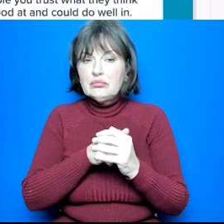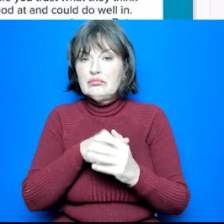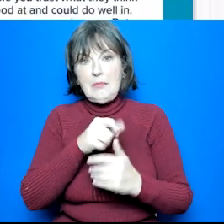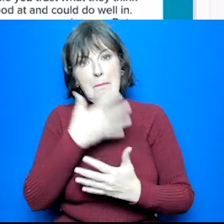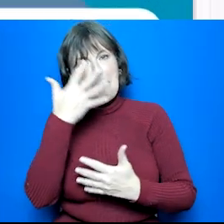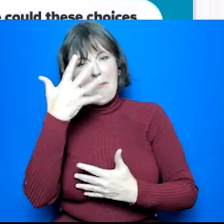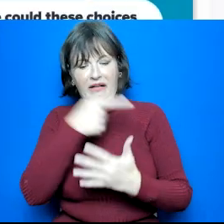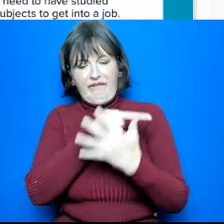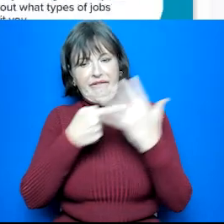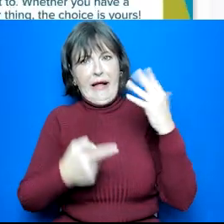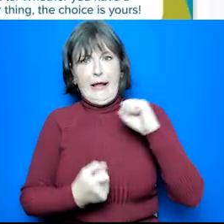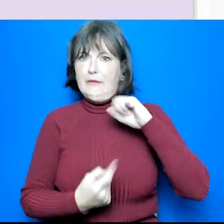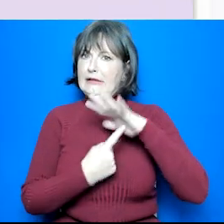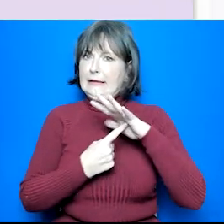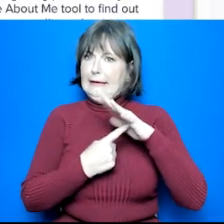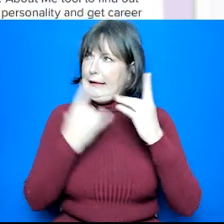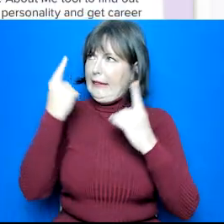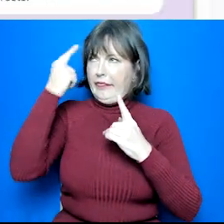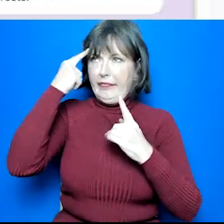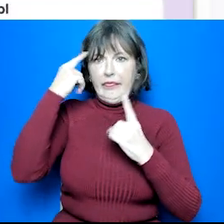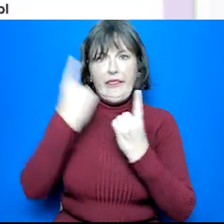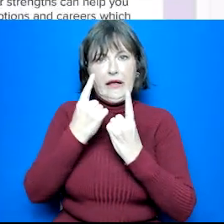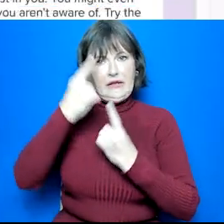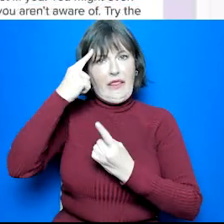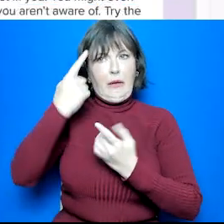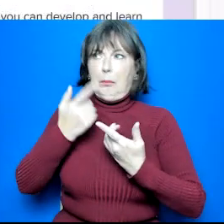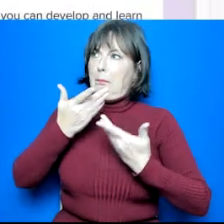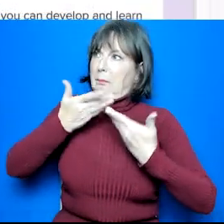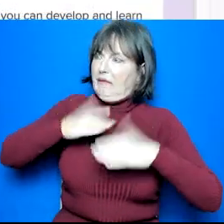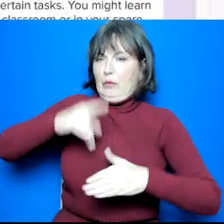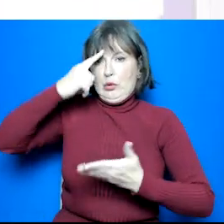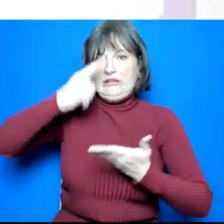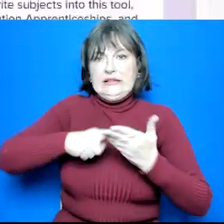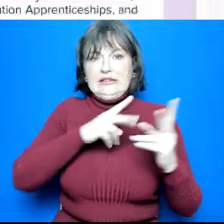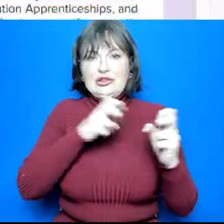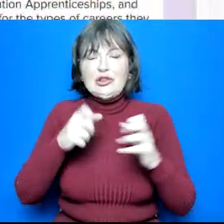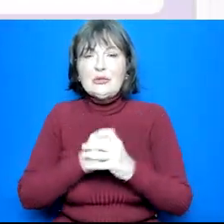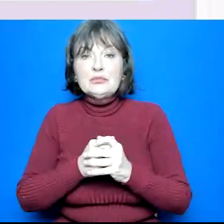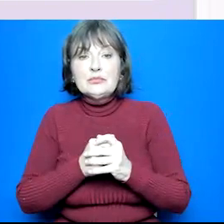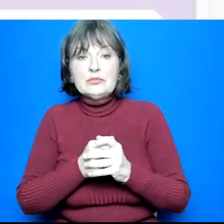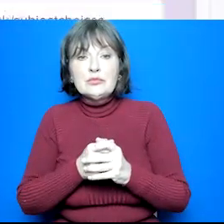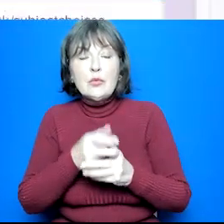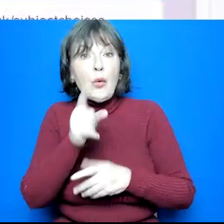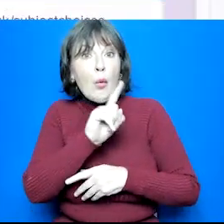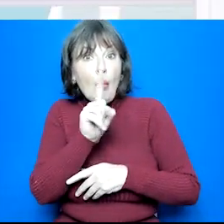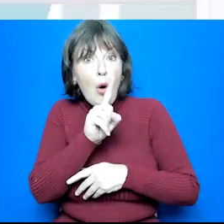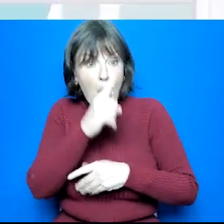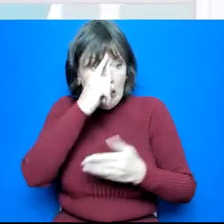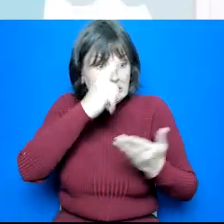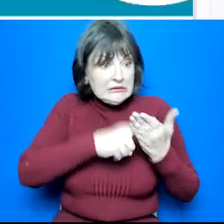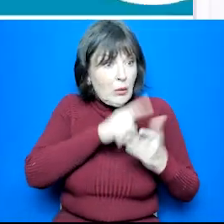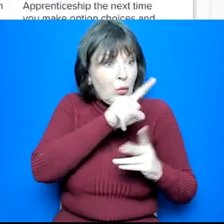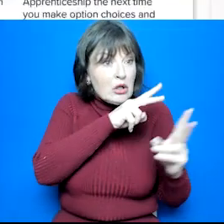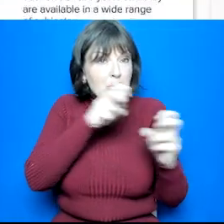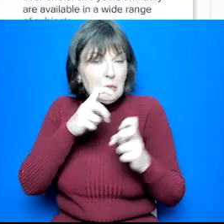the big five, where choices could lead to,